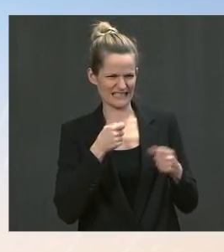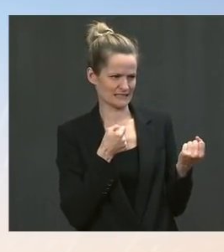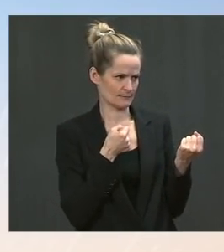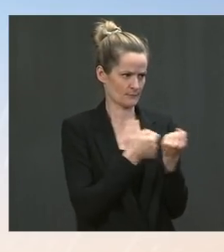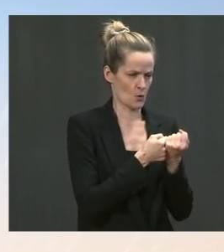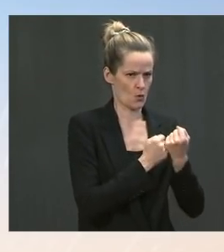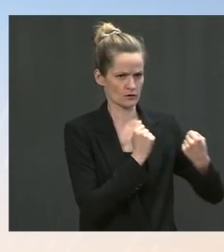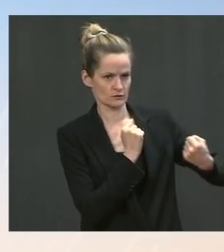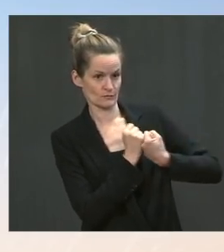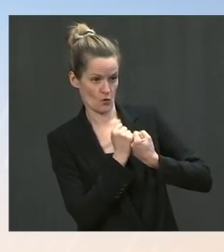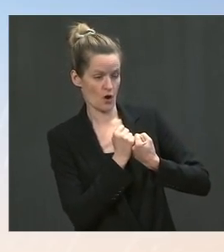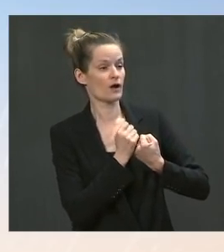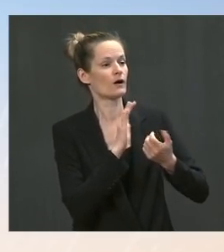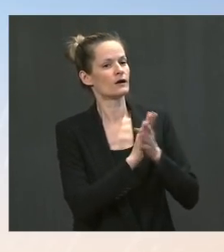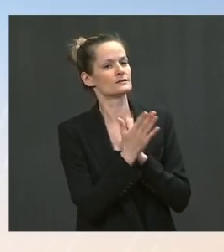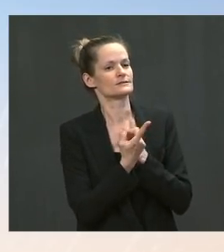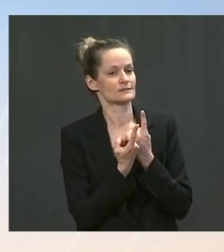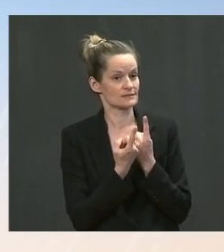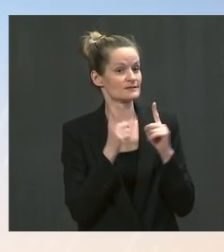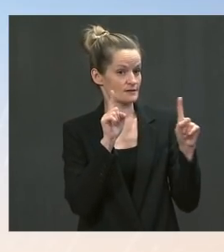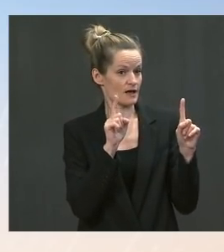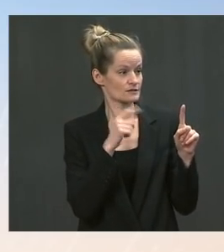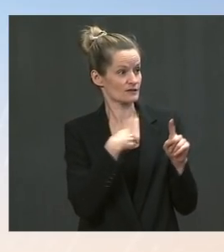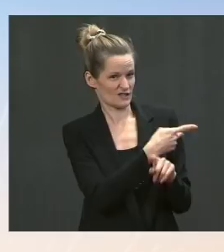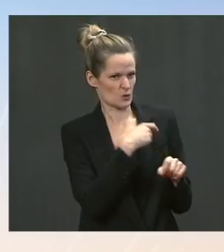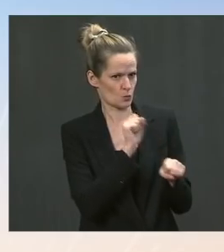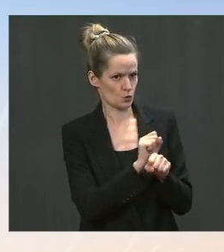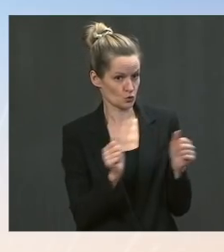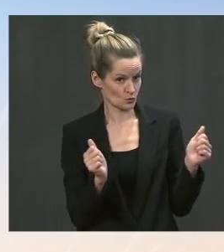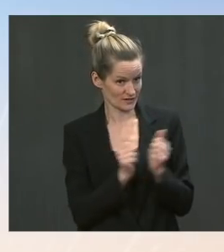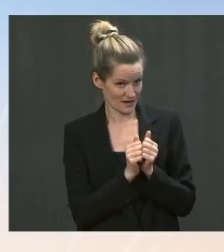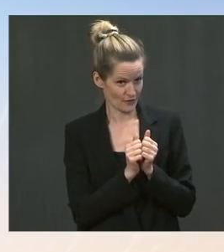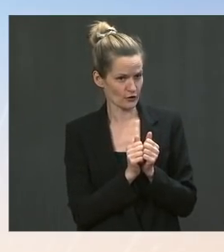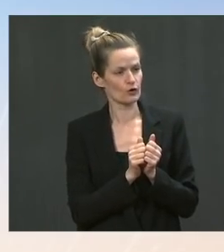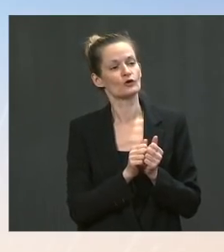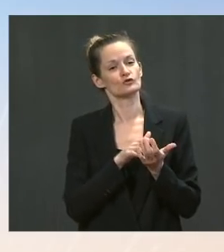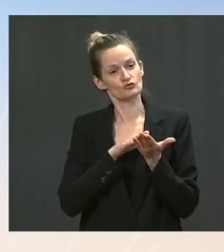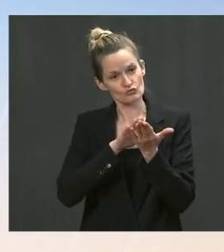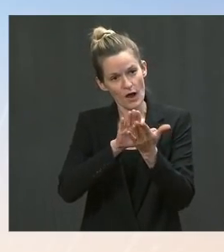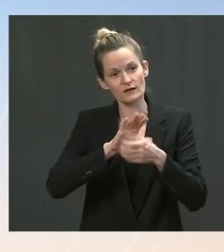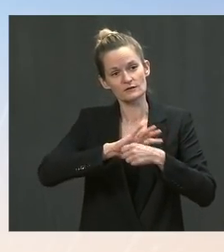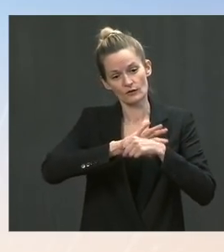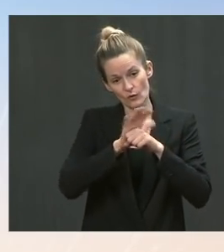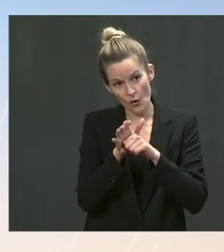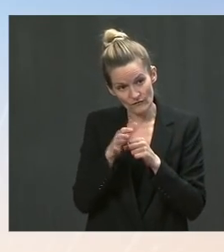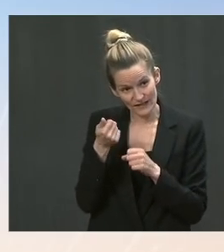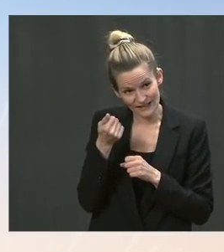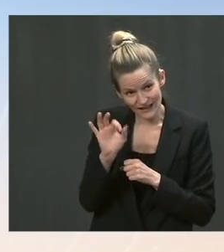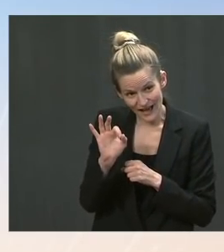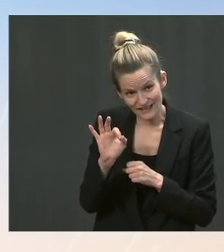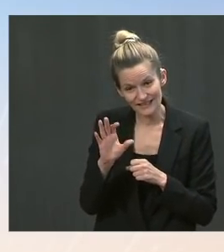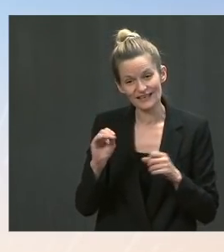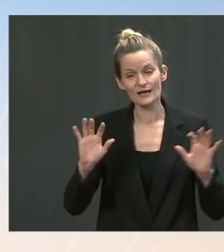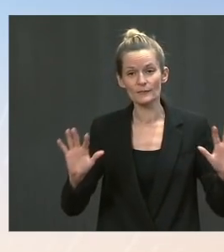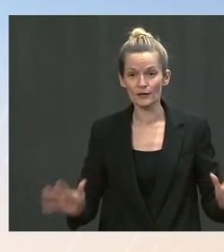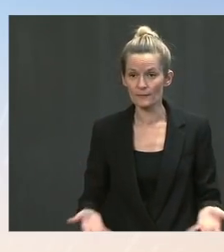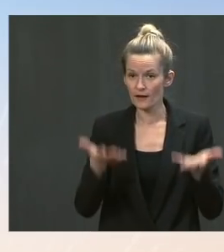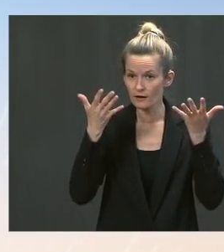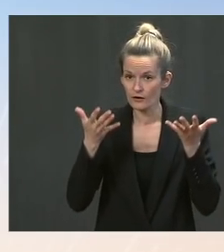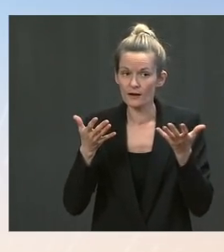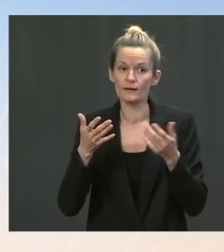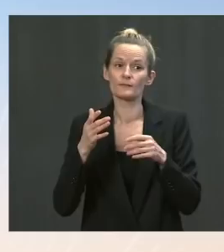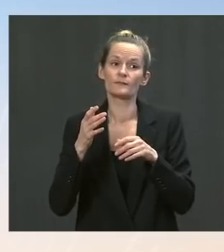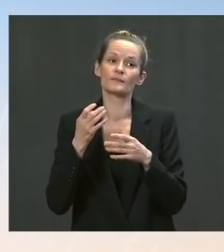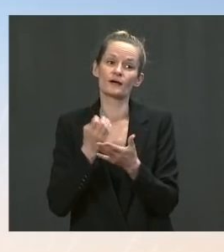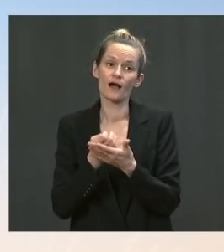ambitious climate goals, successfully combat the COVID-19 pandemic, and build back better in the region. And certainly, this, as the